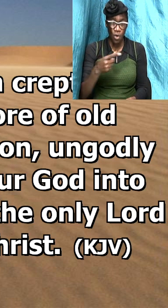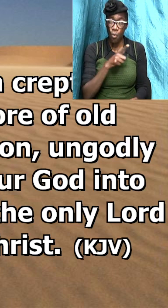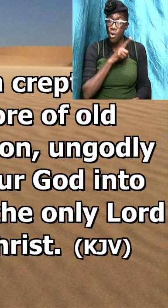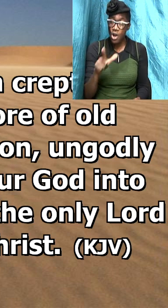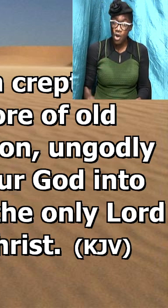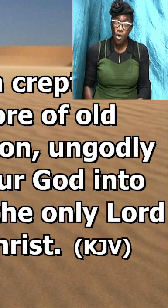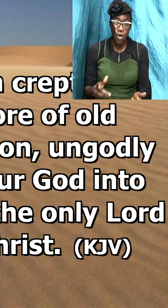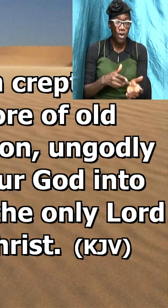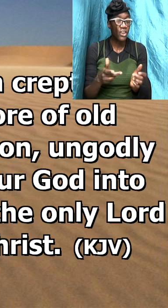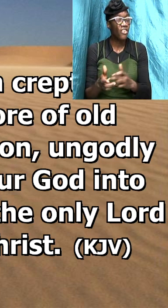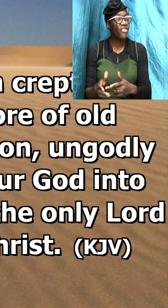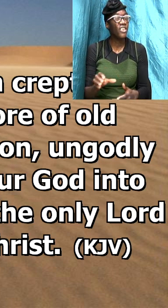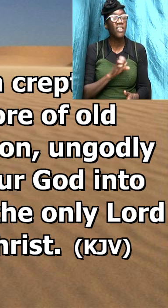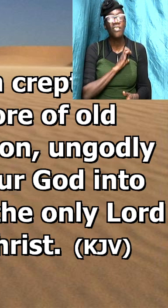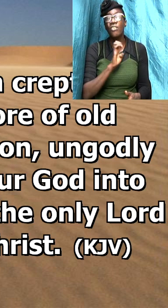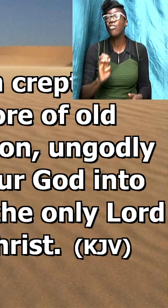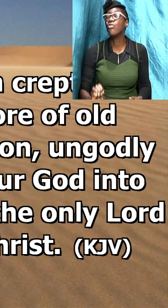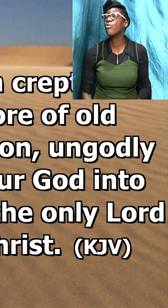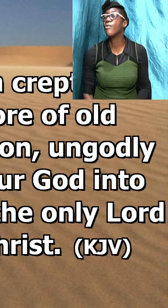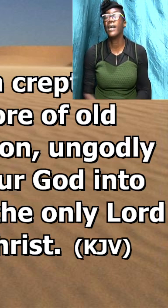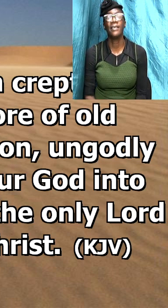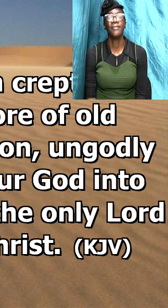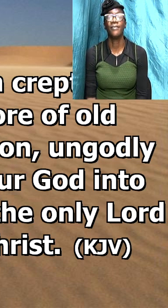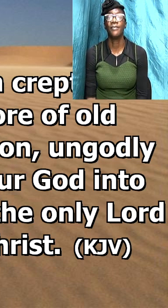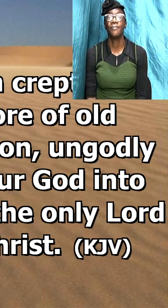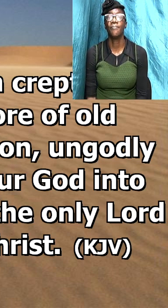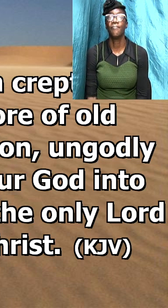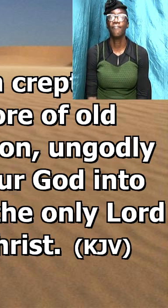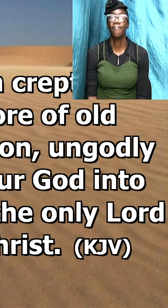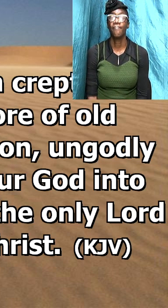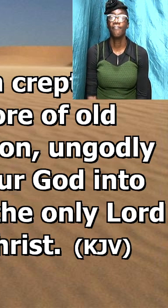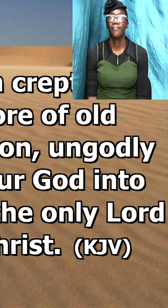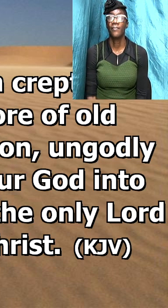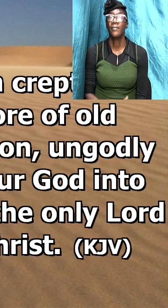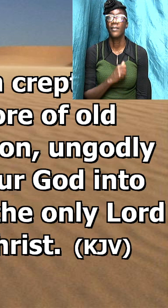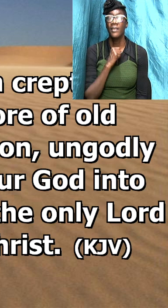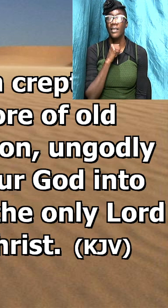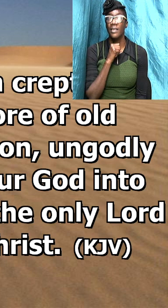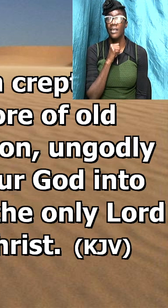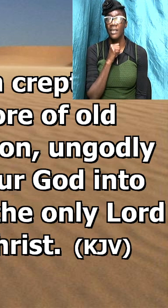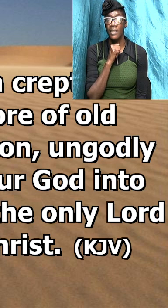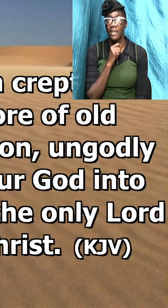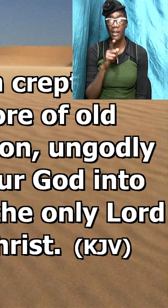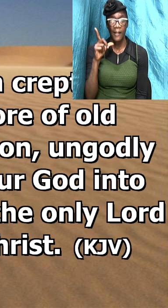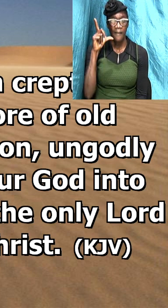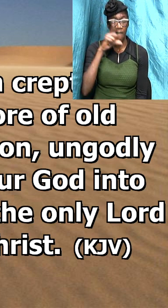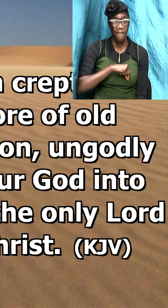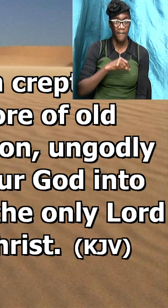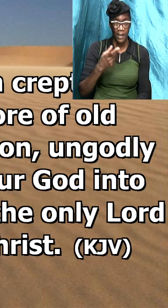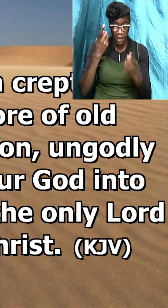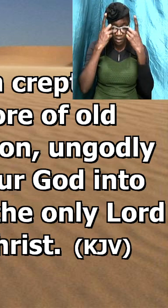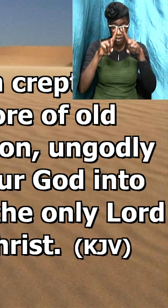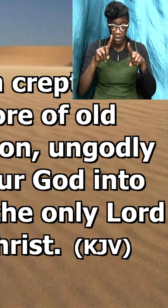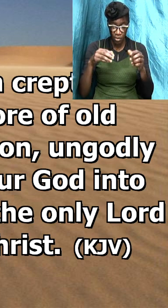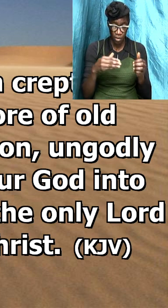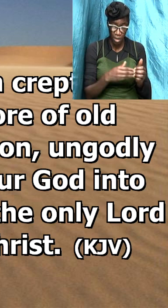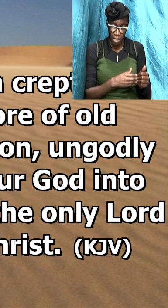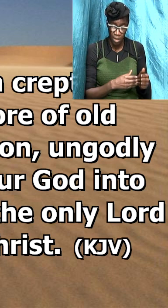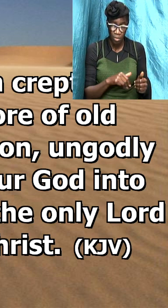christ so ungodly false doctrine leads to ungodly living